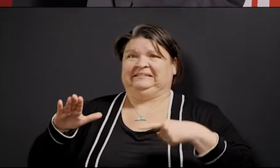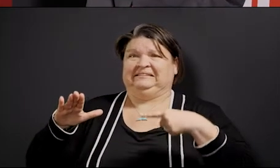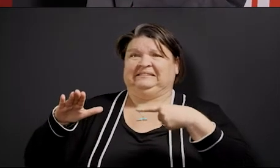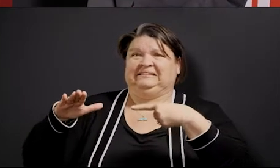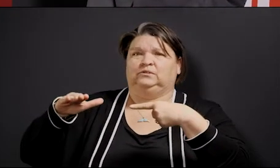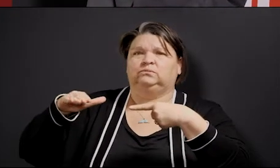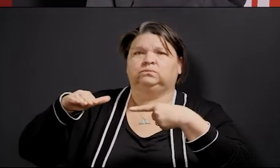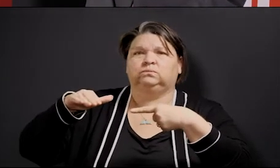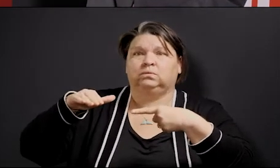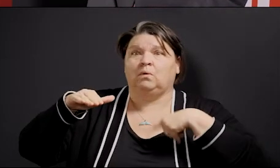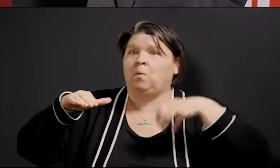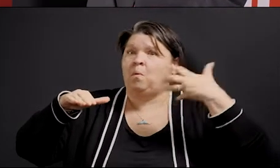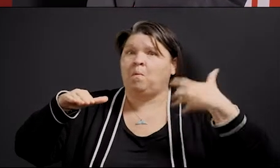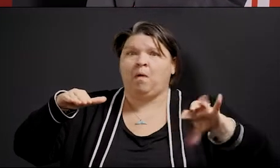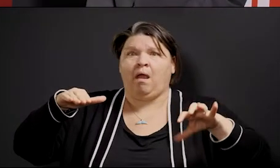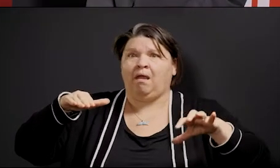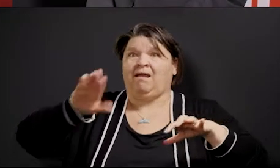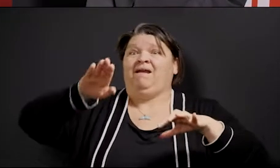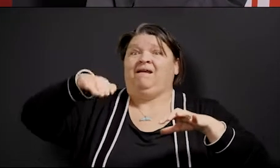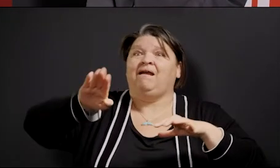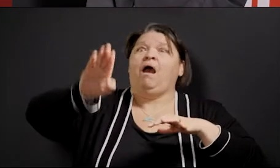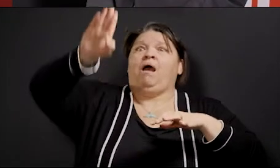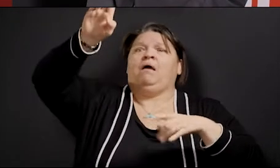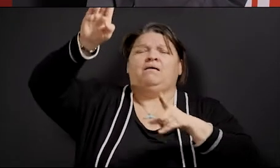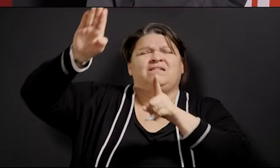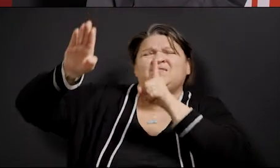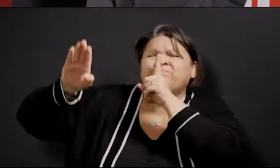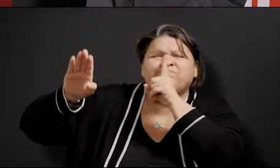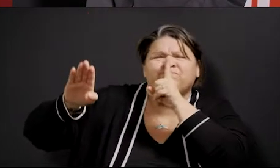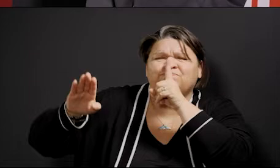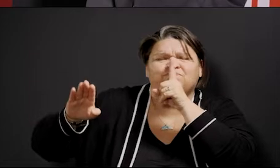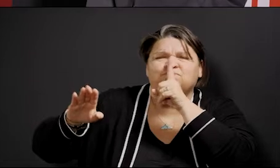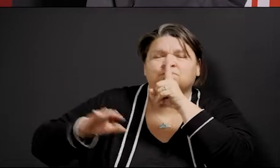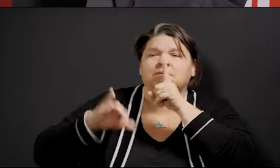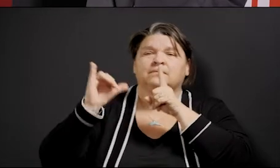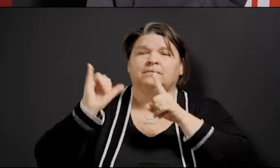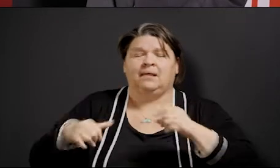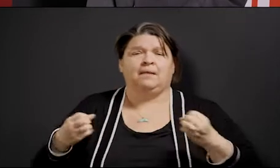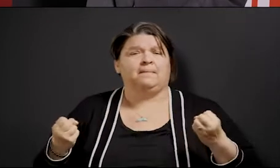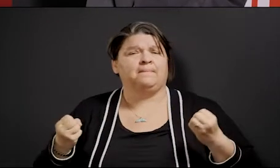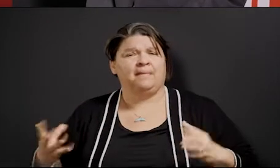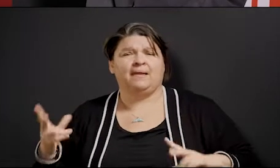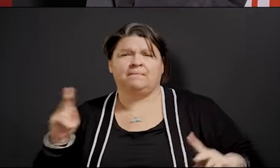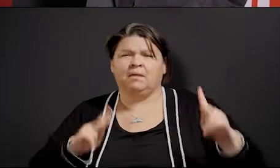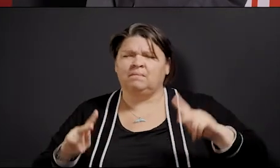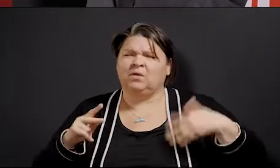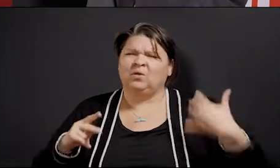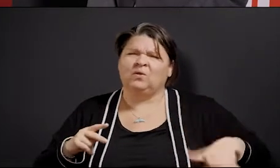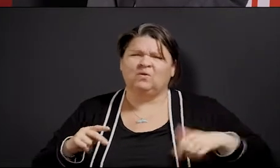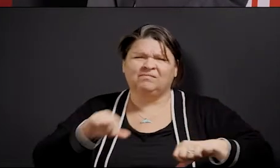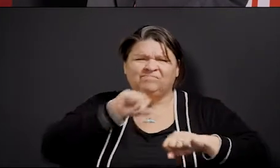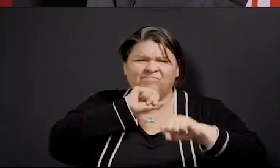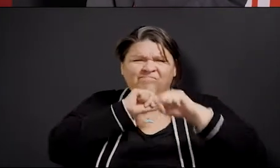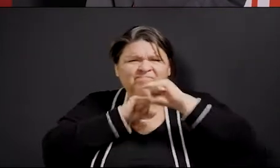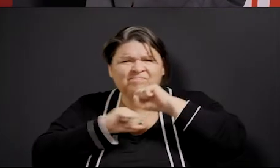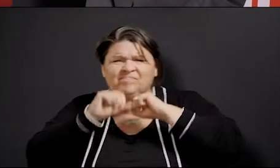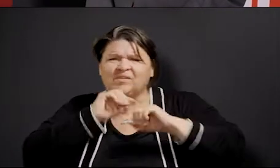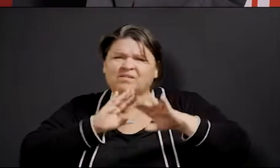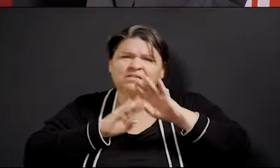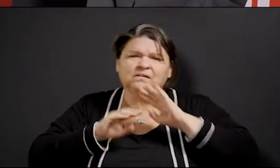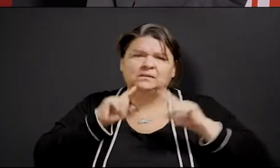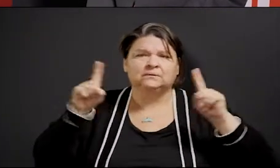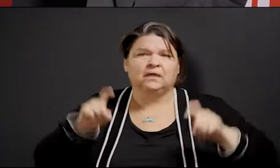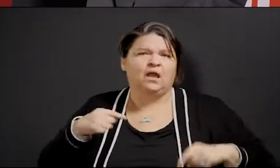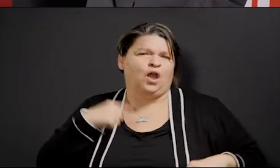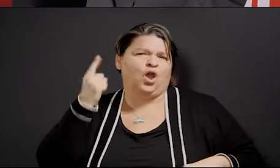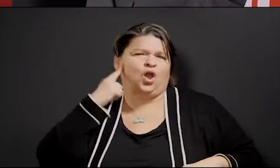critical in that effort. And people have been frustrated with testing. They hear about Dallas's drive-ins. They hear about this or that. Talk